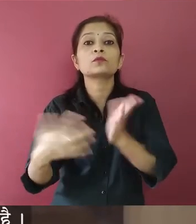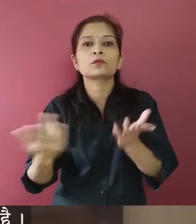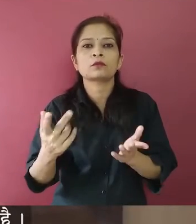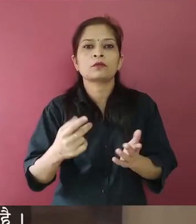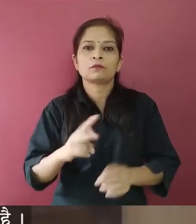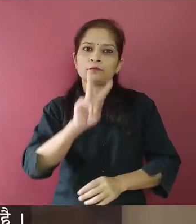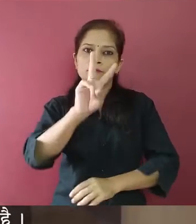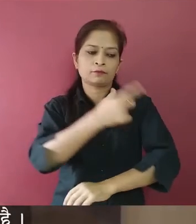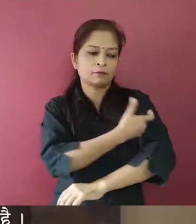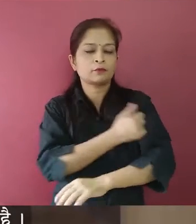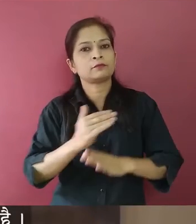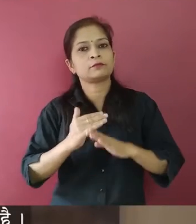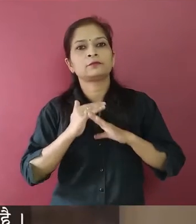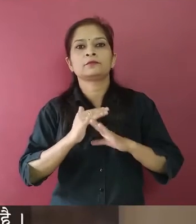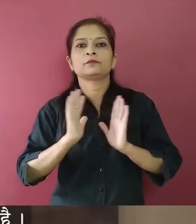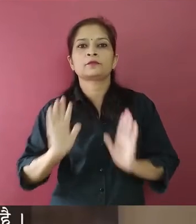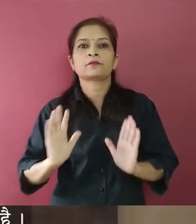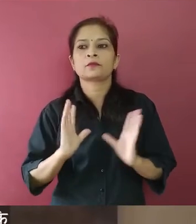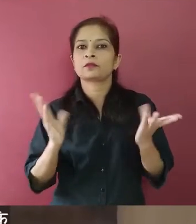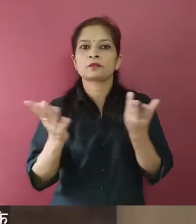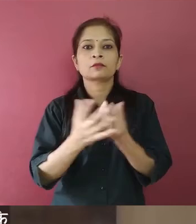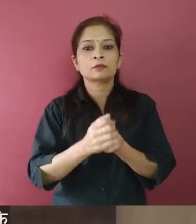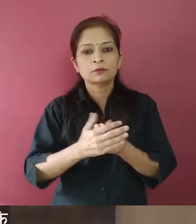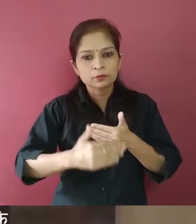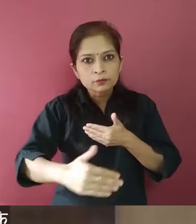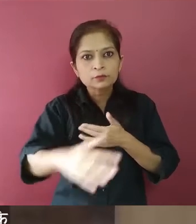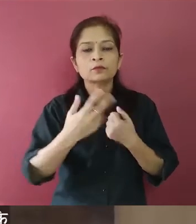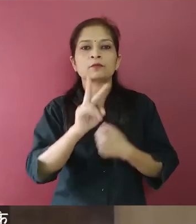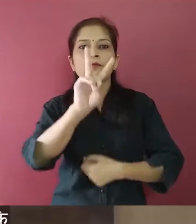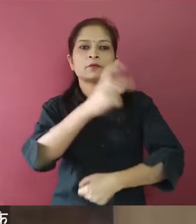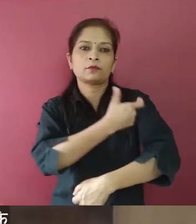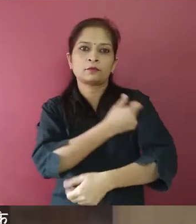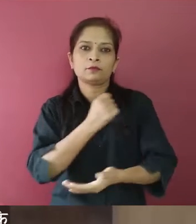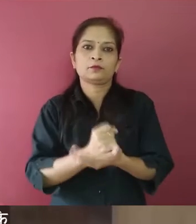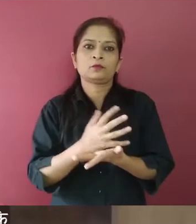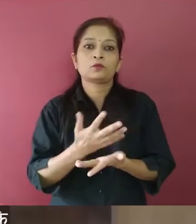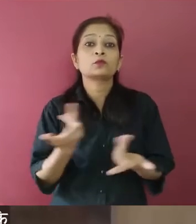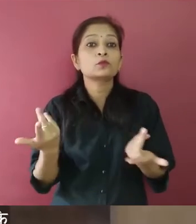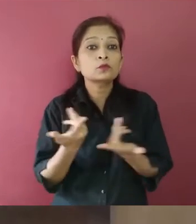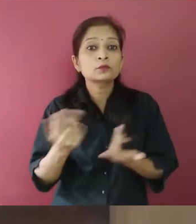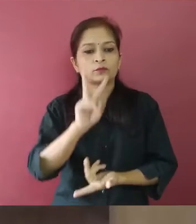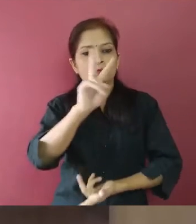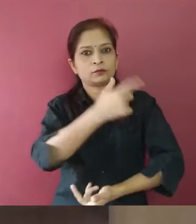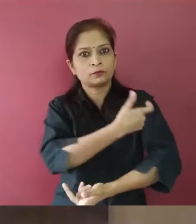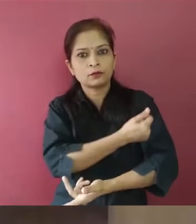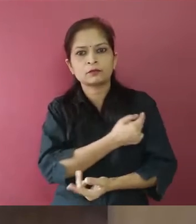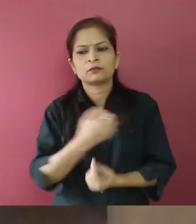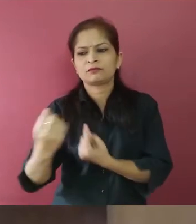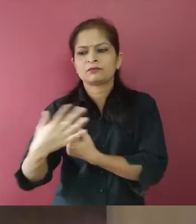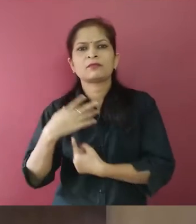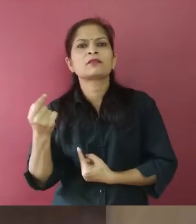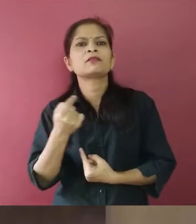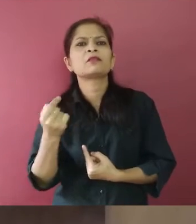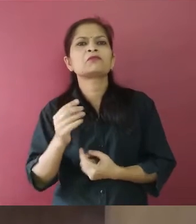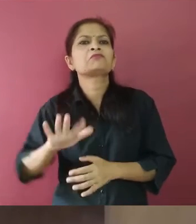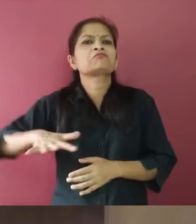to suggest that these vaccines are safe and we should all come forward and take the vaccine because the benefit of the